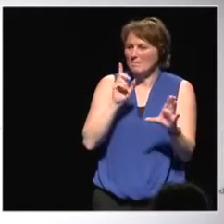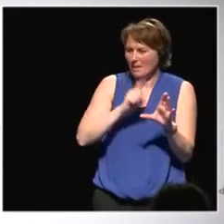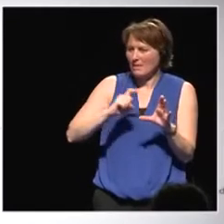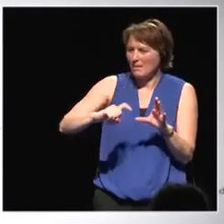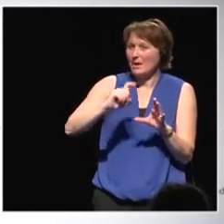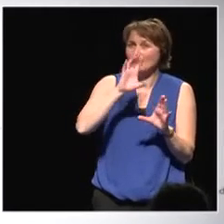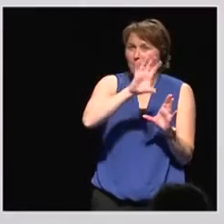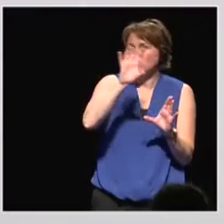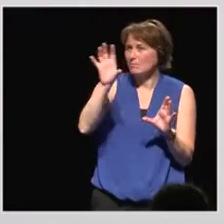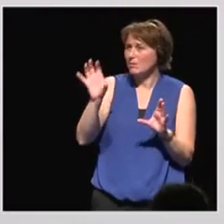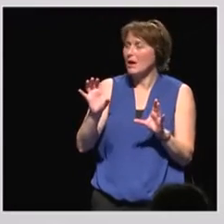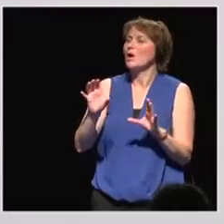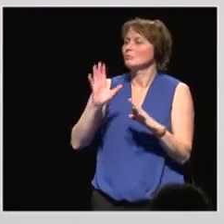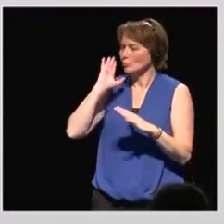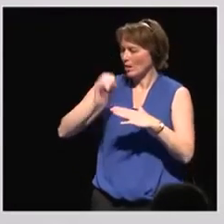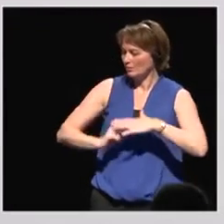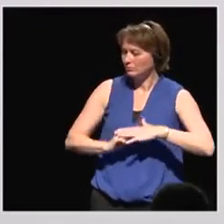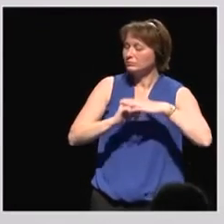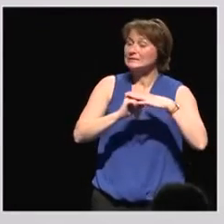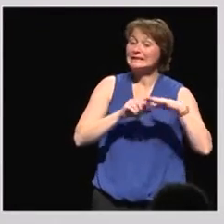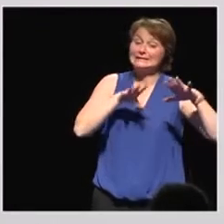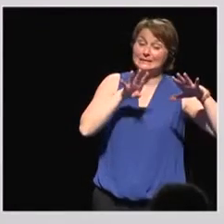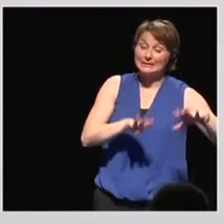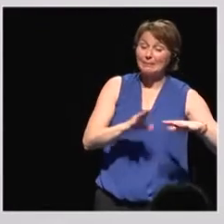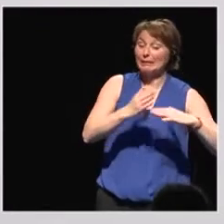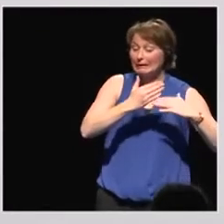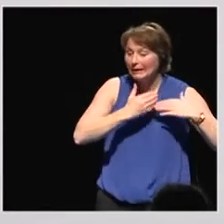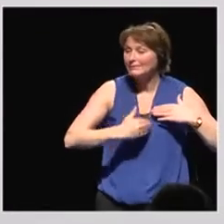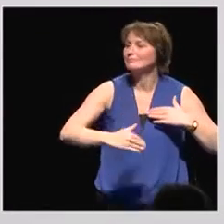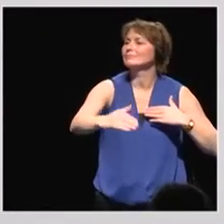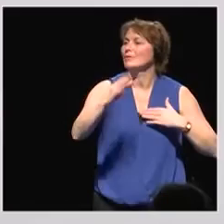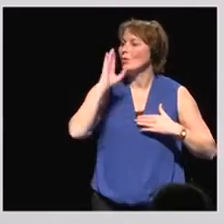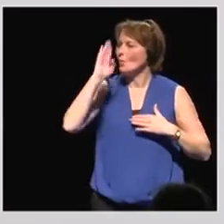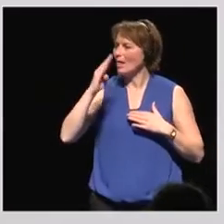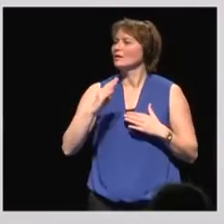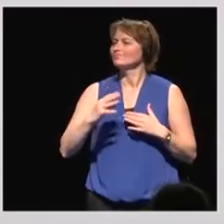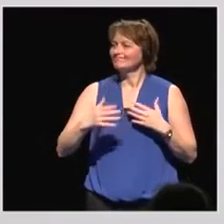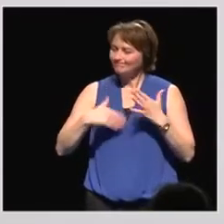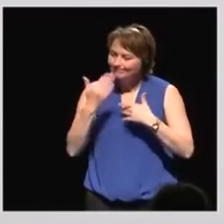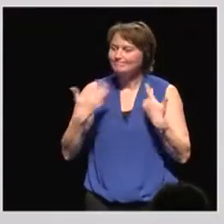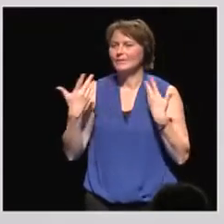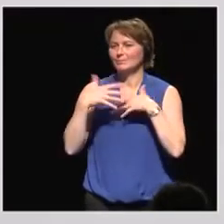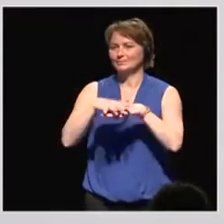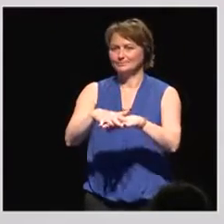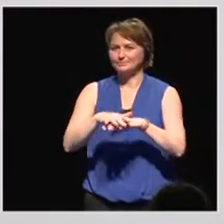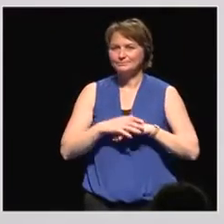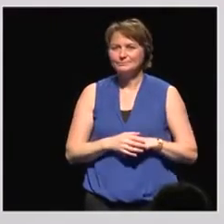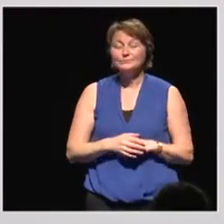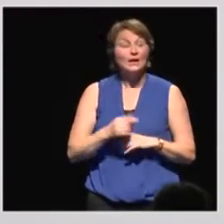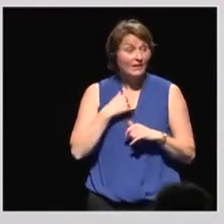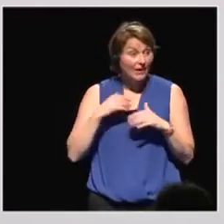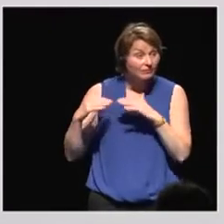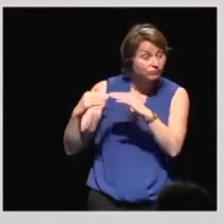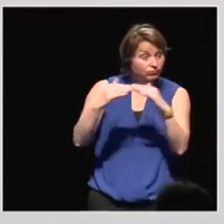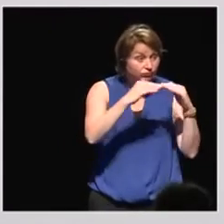this September, in the beginning of next year, we are going to implement those. Which means that if they will be universal,